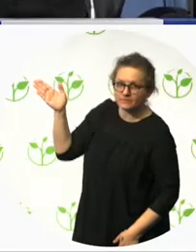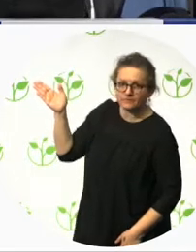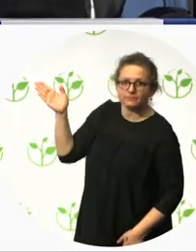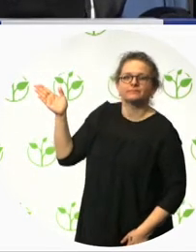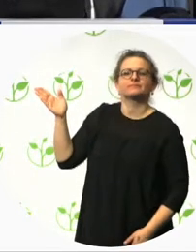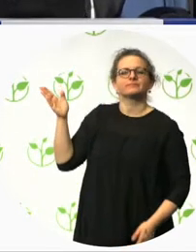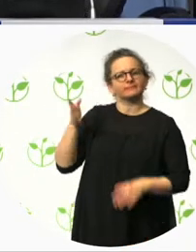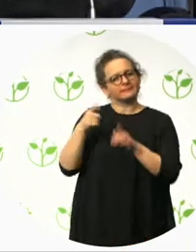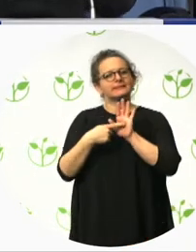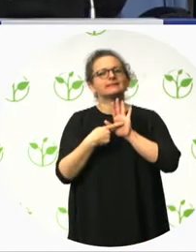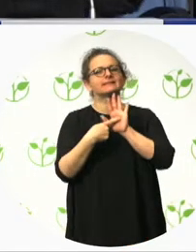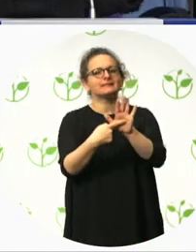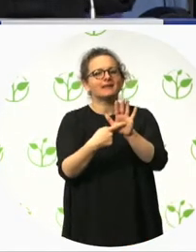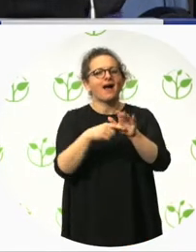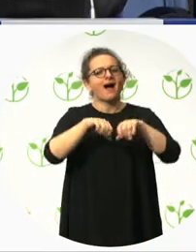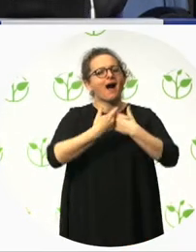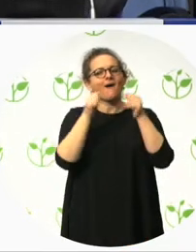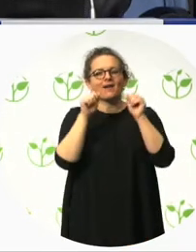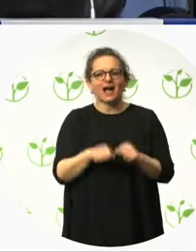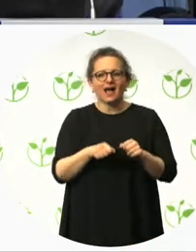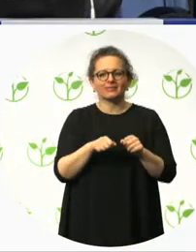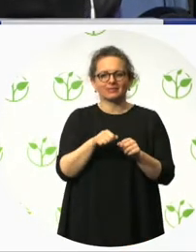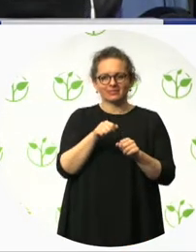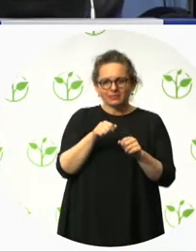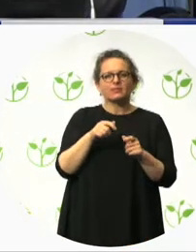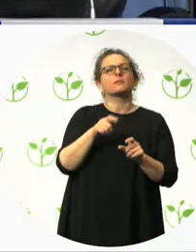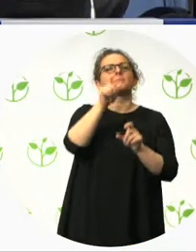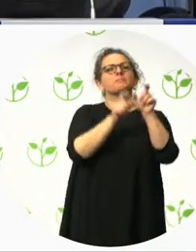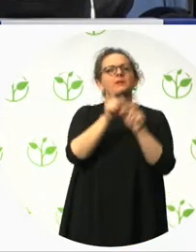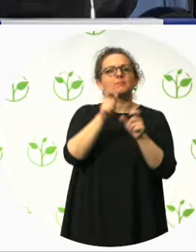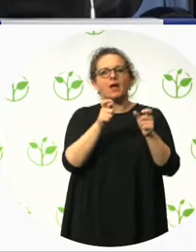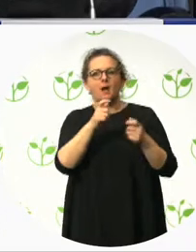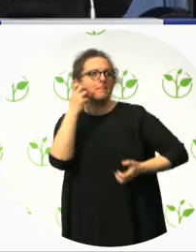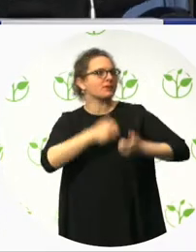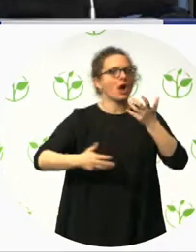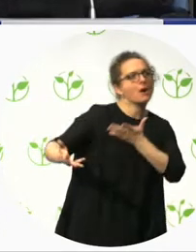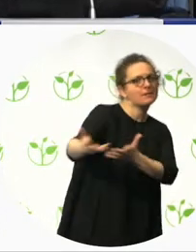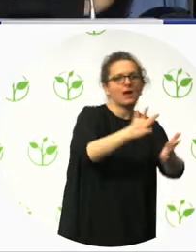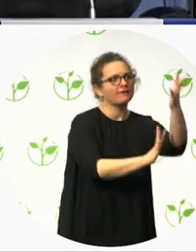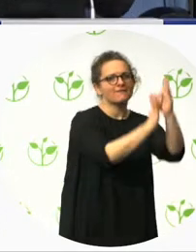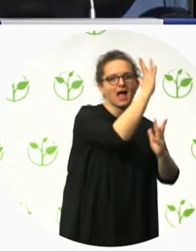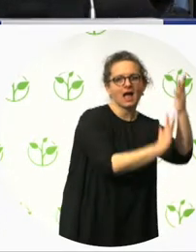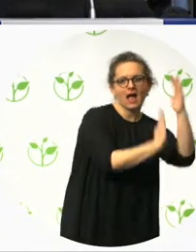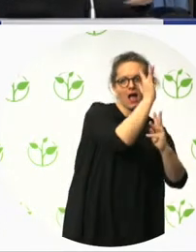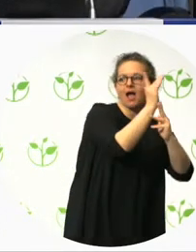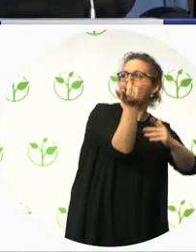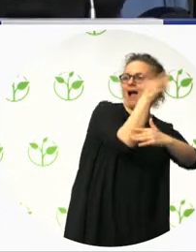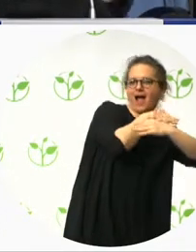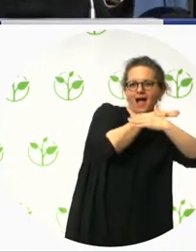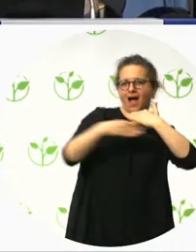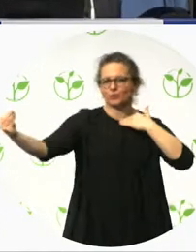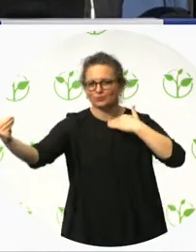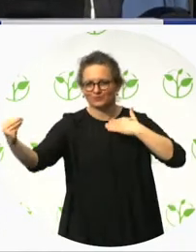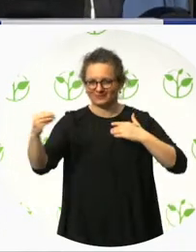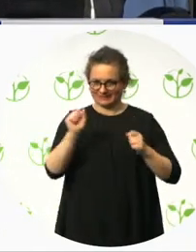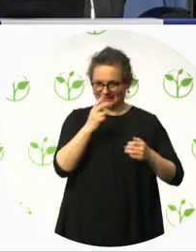to the cash desk, so that movement also by visually impaired people is facilitated. The corridors through the sales areas and